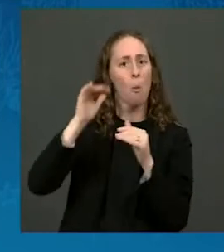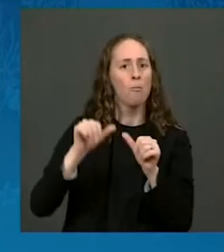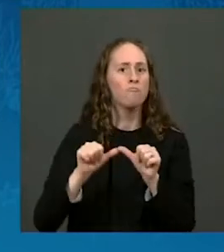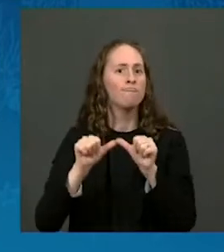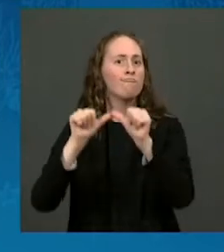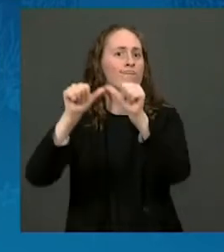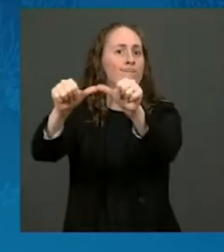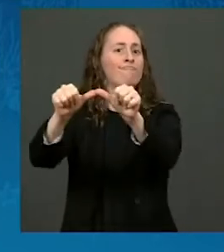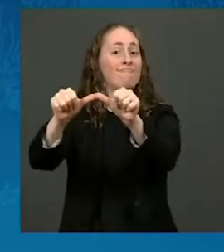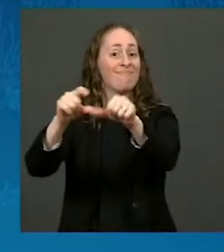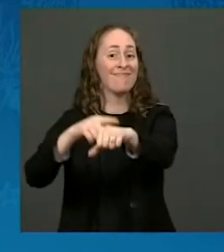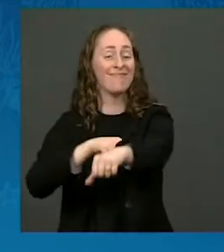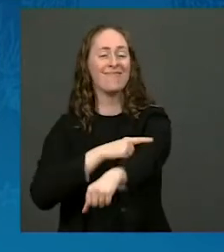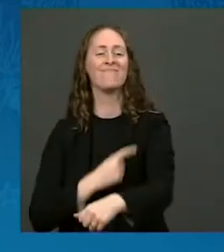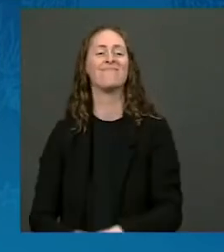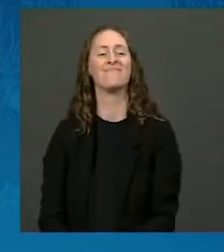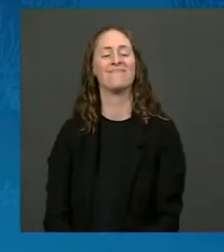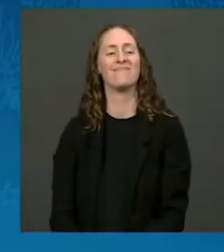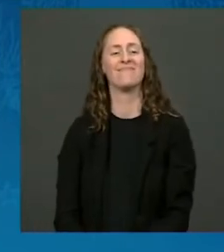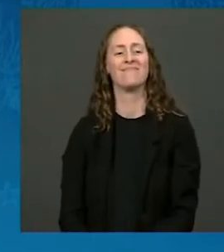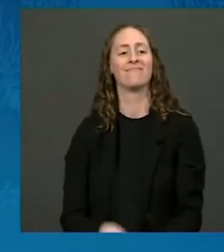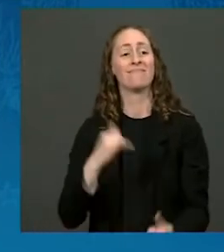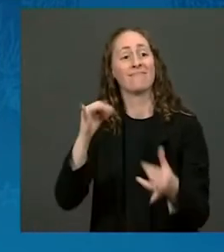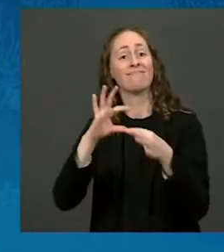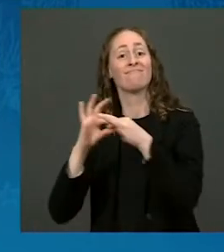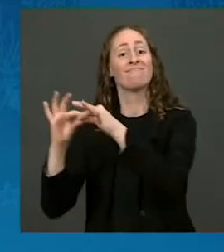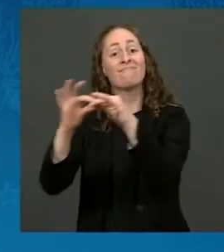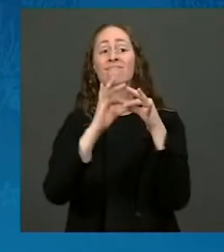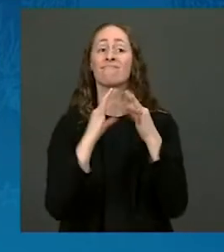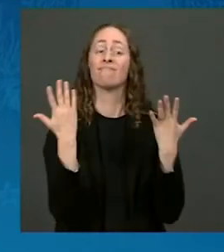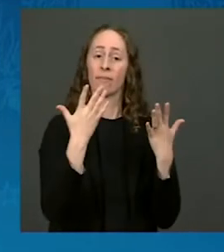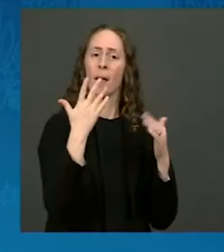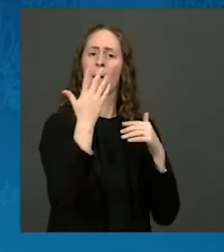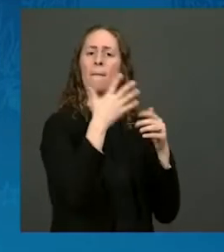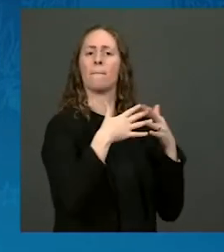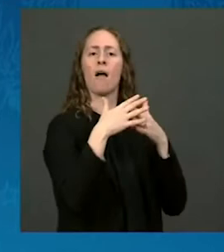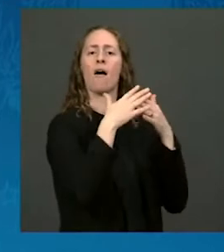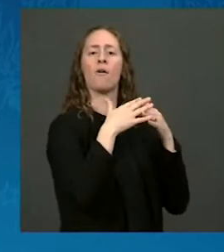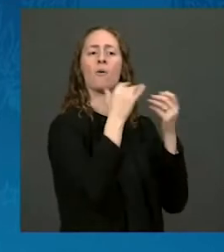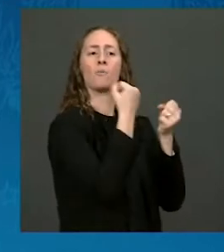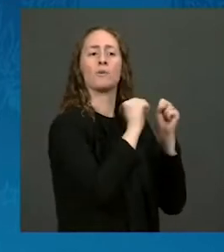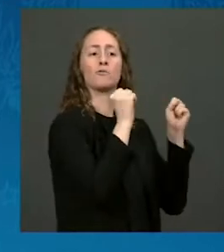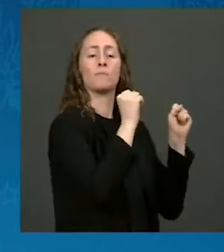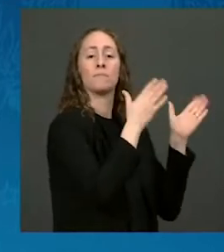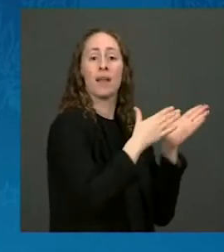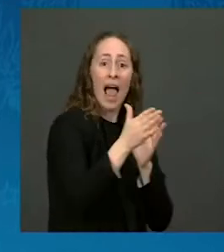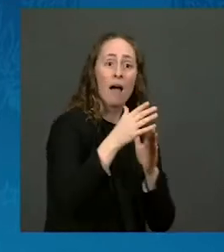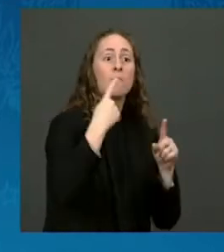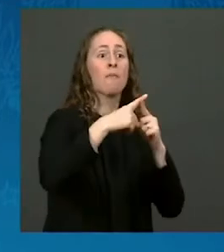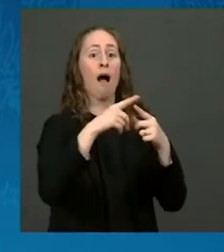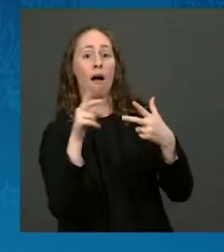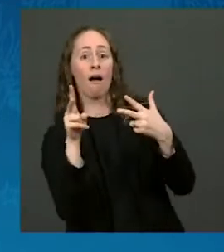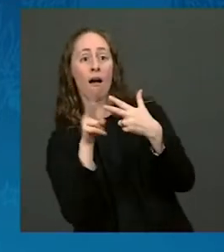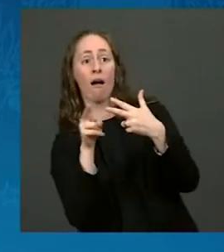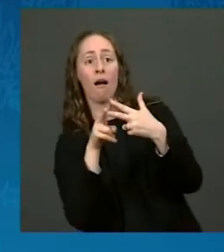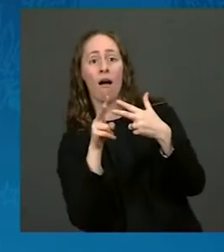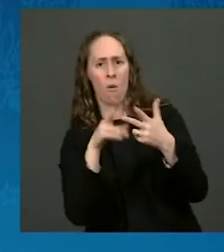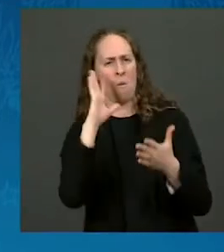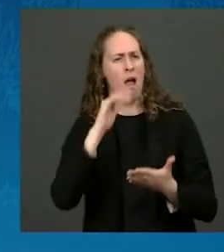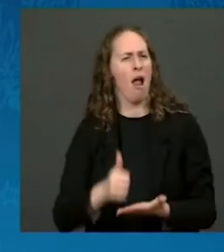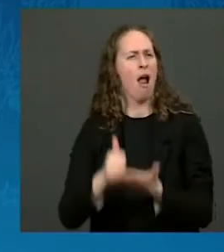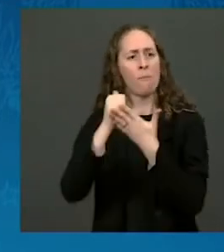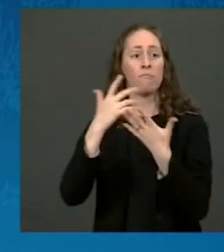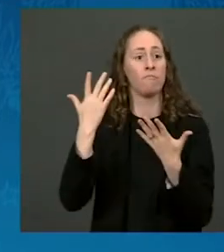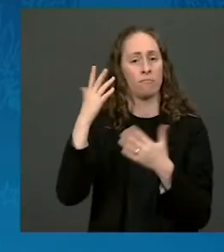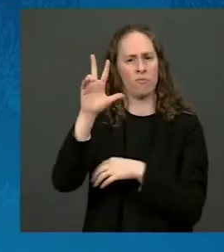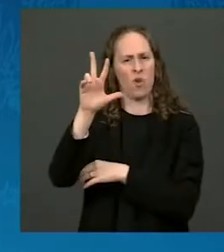Rescue Plan and our Build Back Better agenda will have provided more than $31 billion for Native